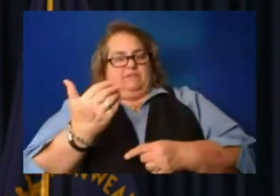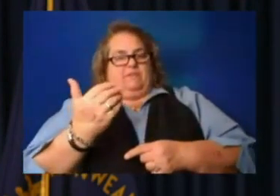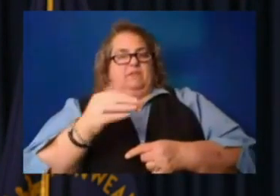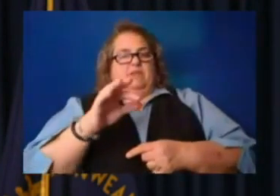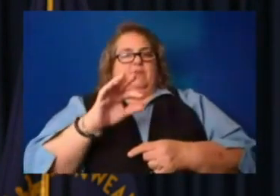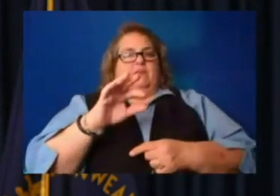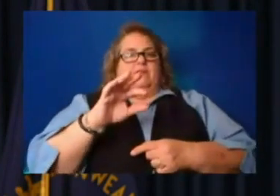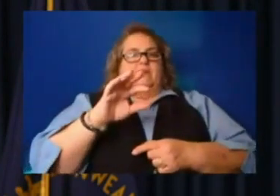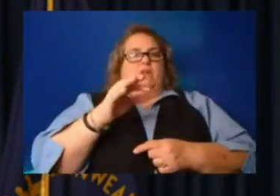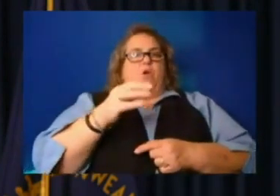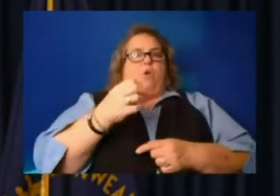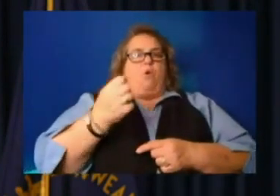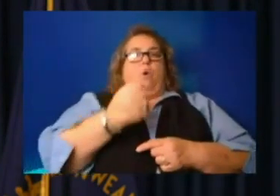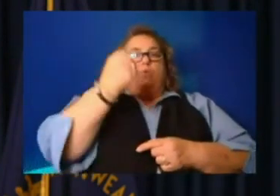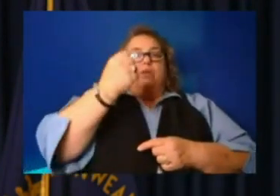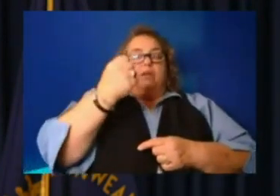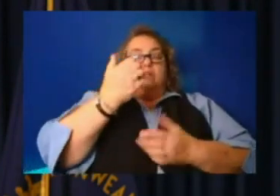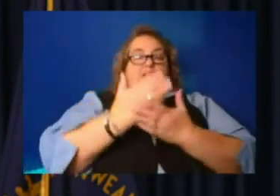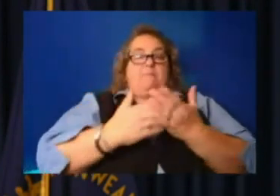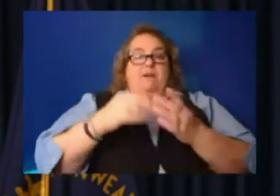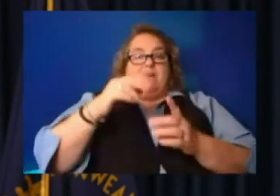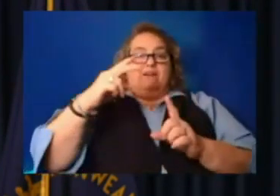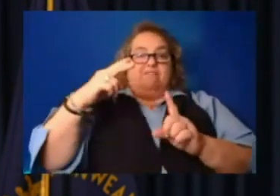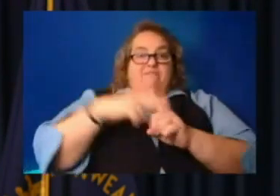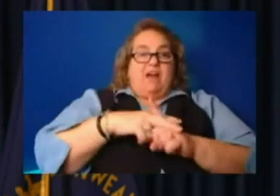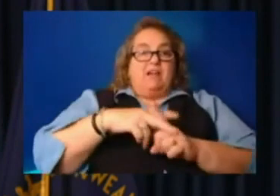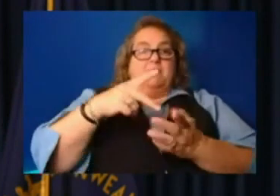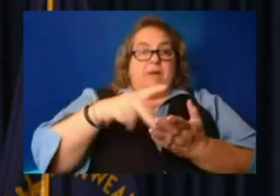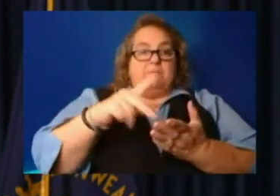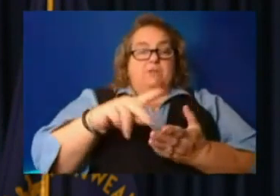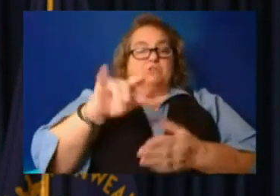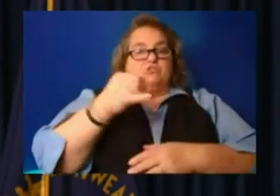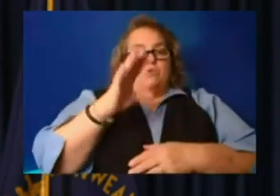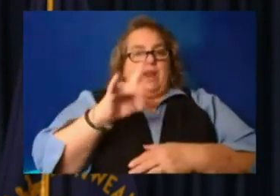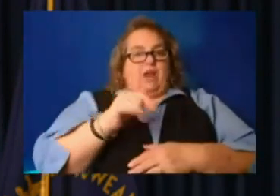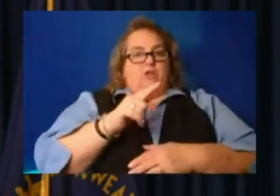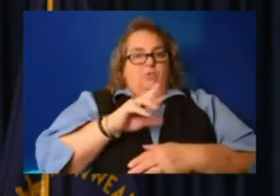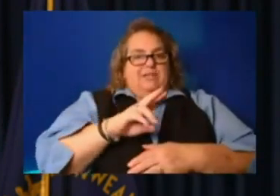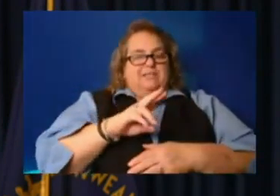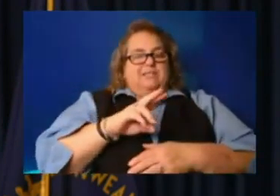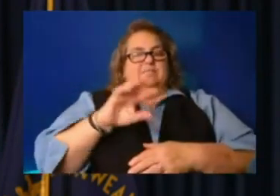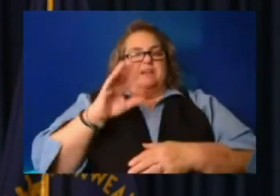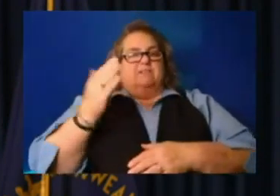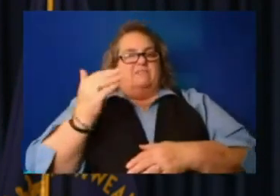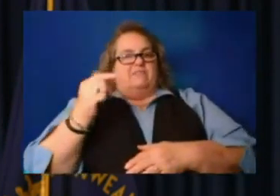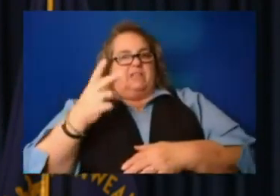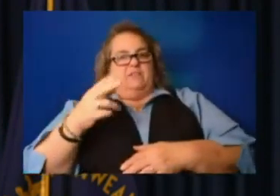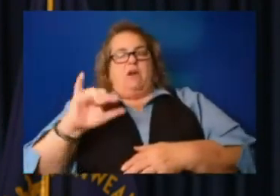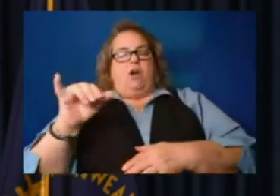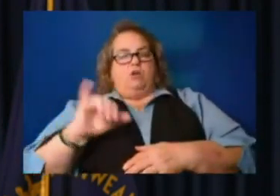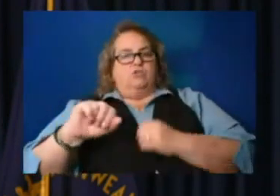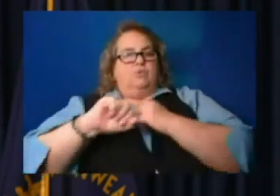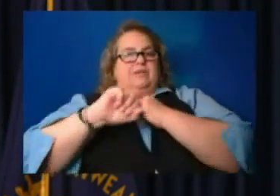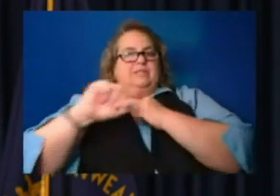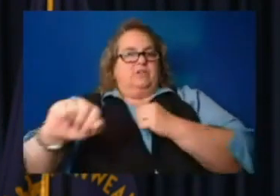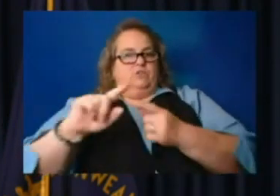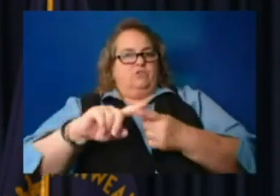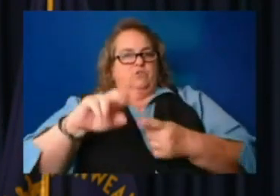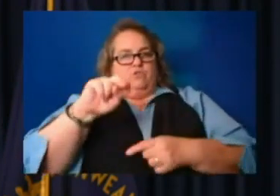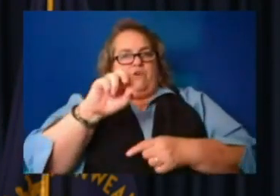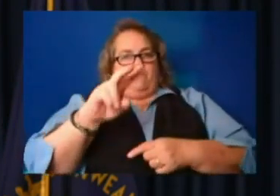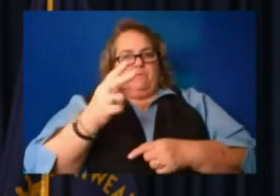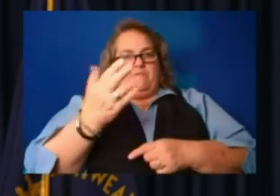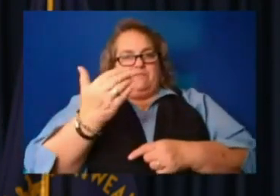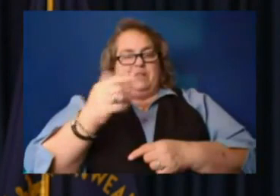between July 26 and November 15. They're also eligible for the extension to November 15. Late filing and